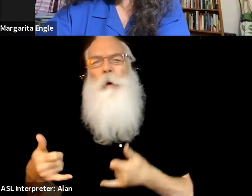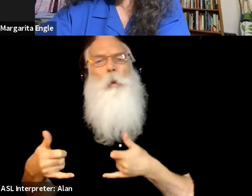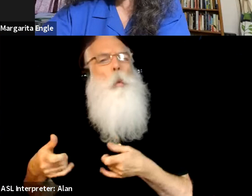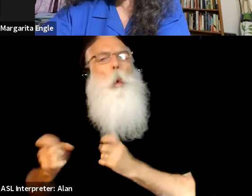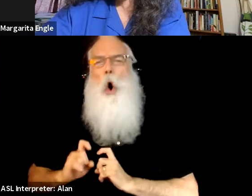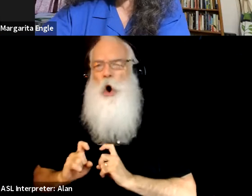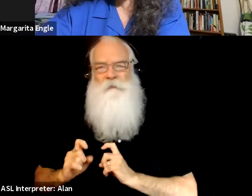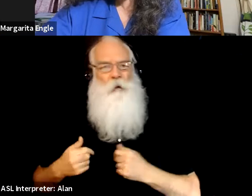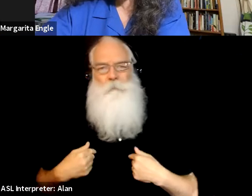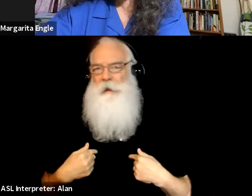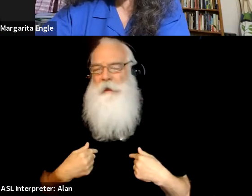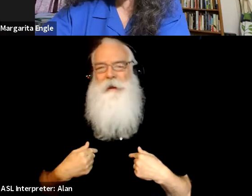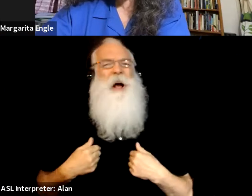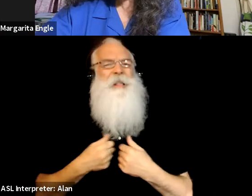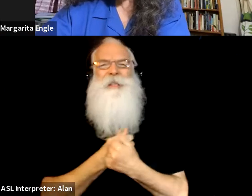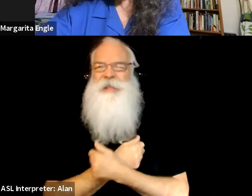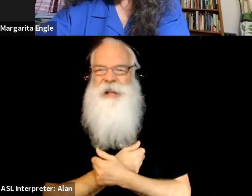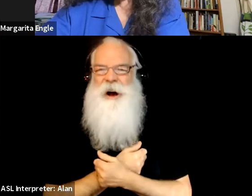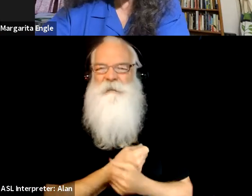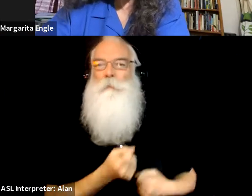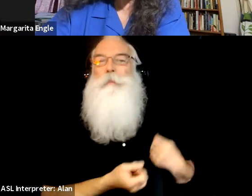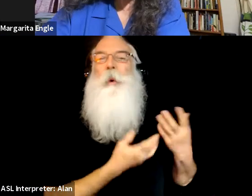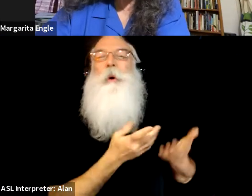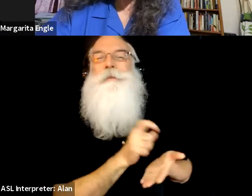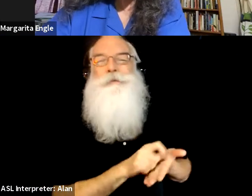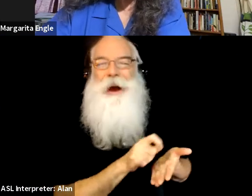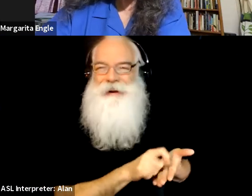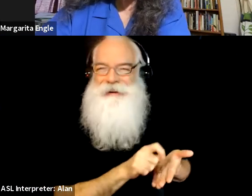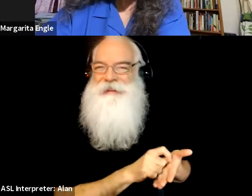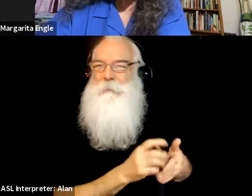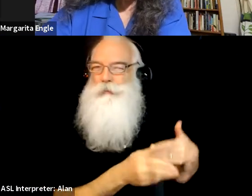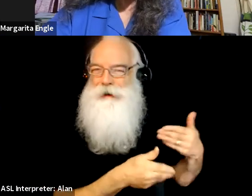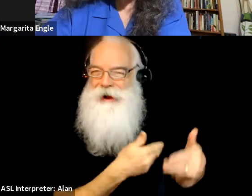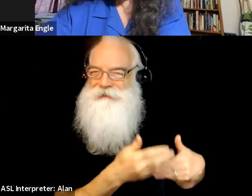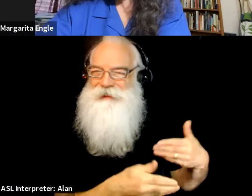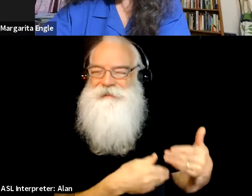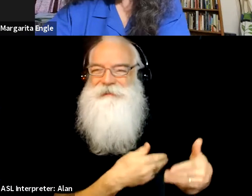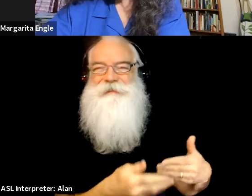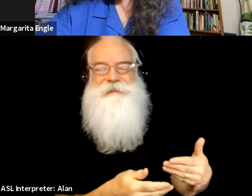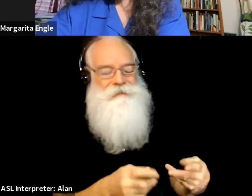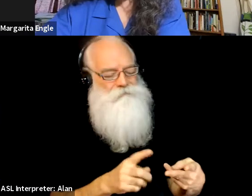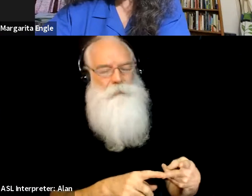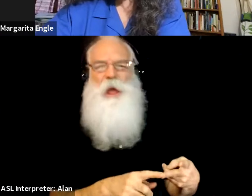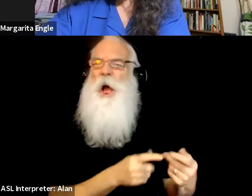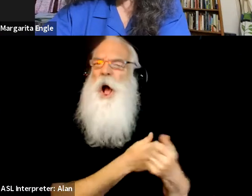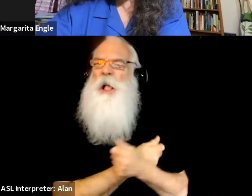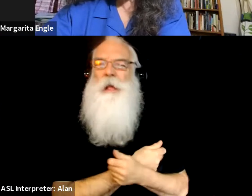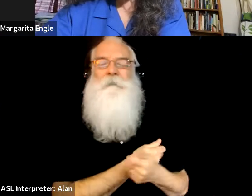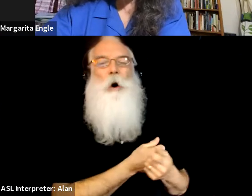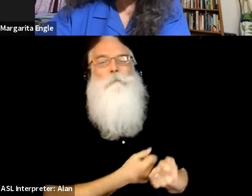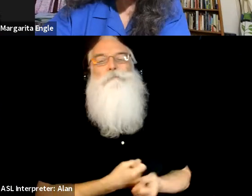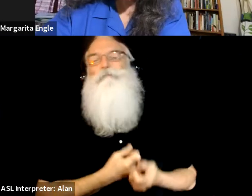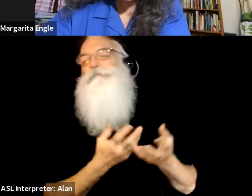process of writing poetry, and I'd love to, to share that with